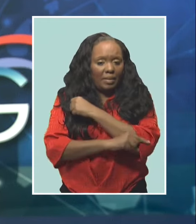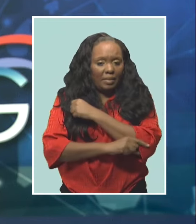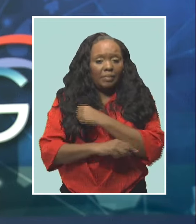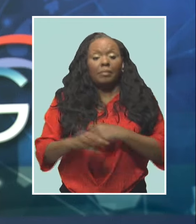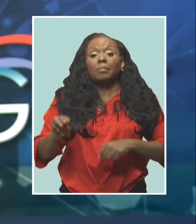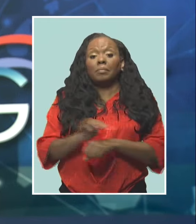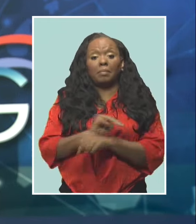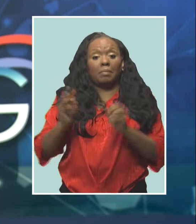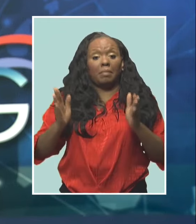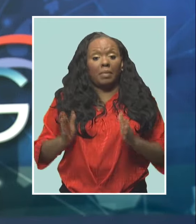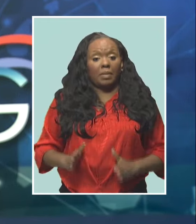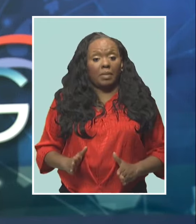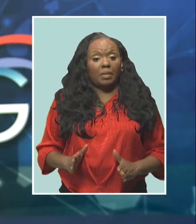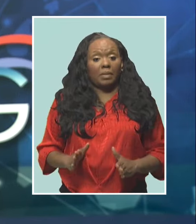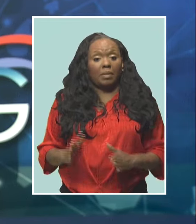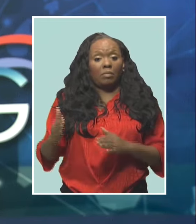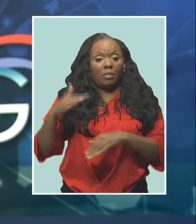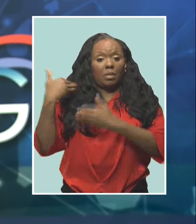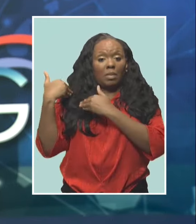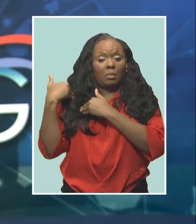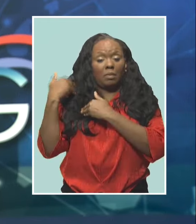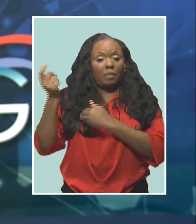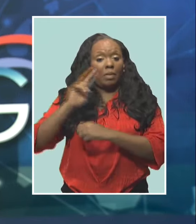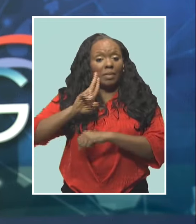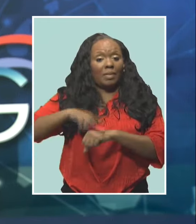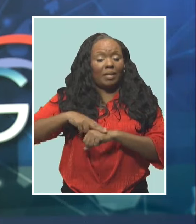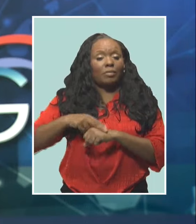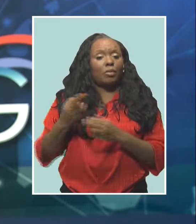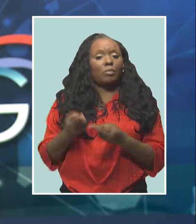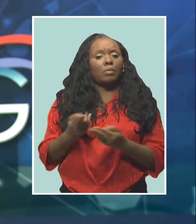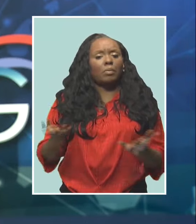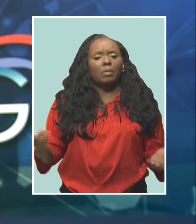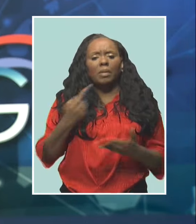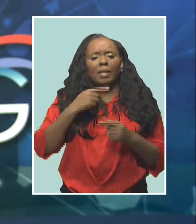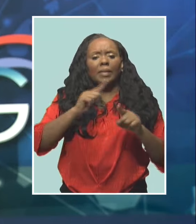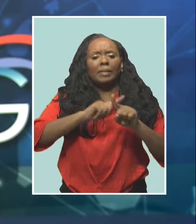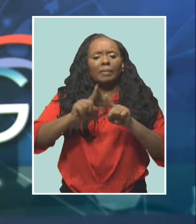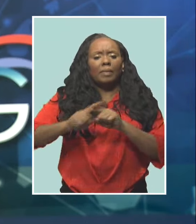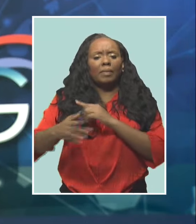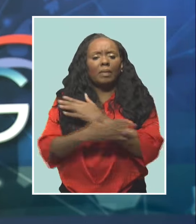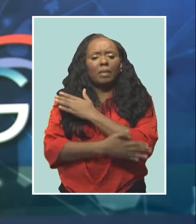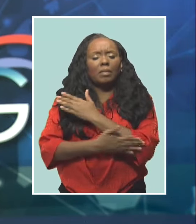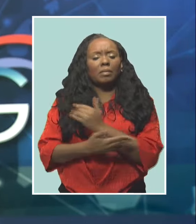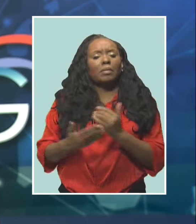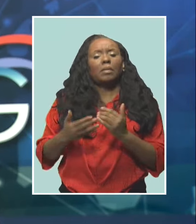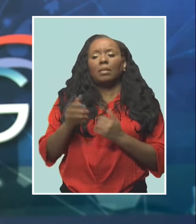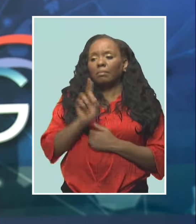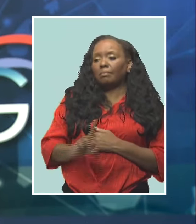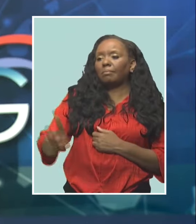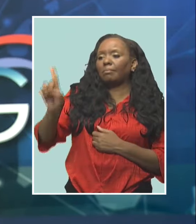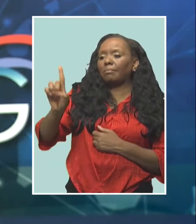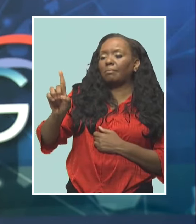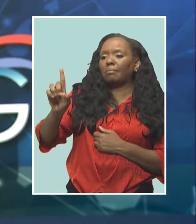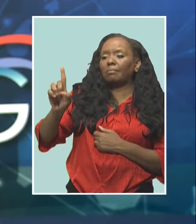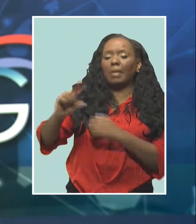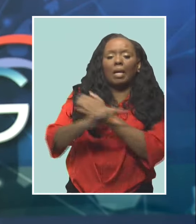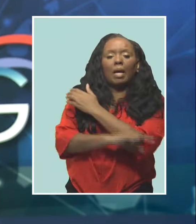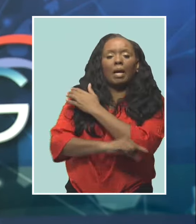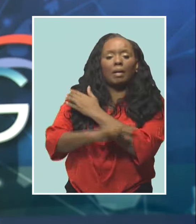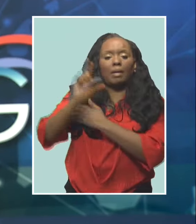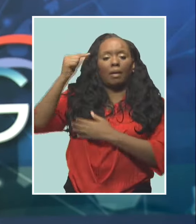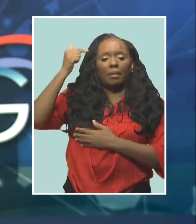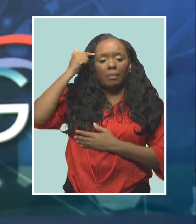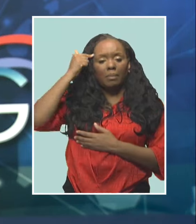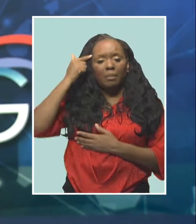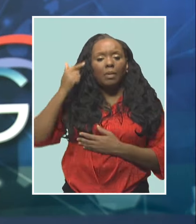Natural Resources Vikram Bharat says already several countries have approached the Guyana government. Work is currently progressing on the